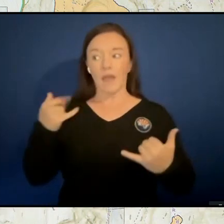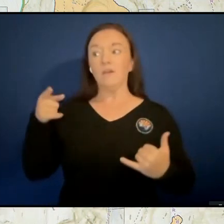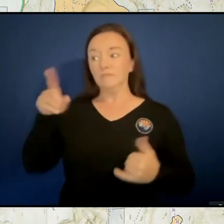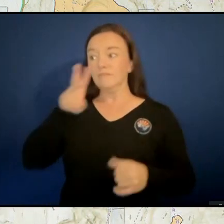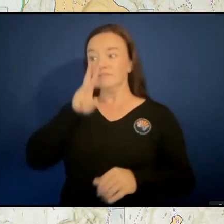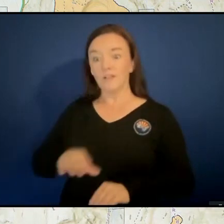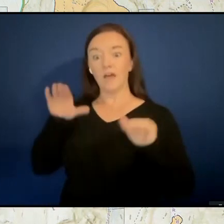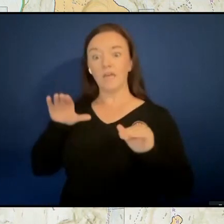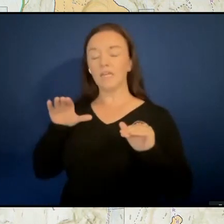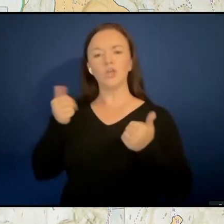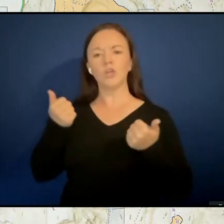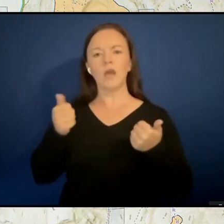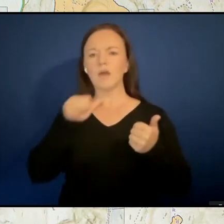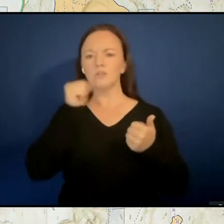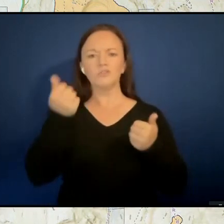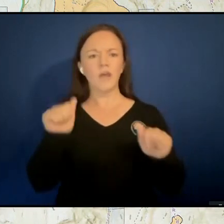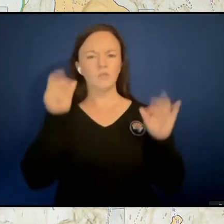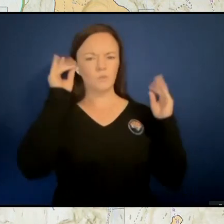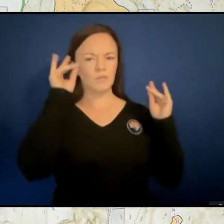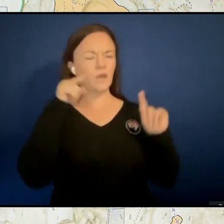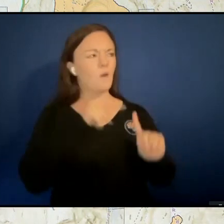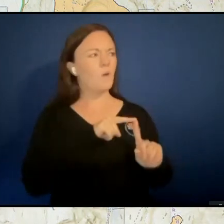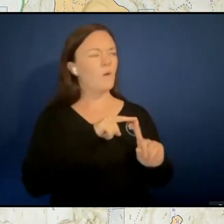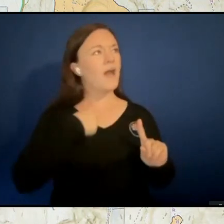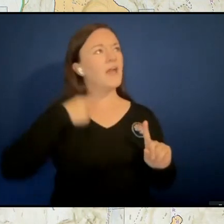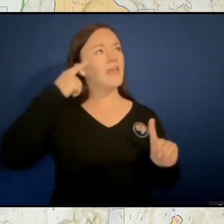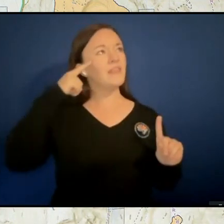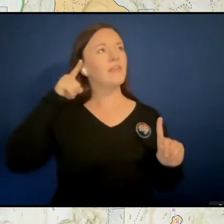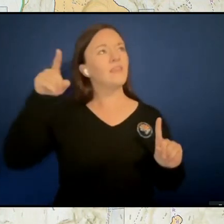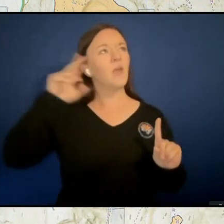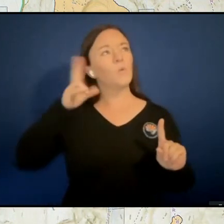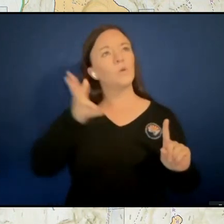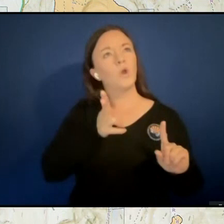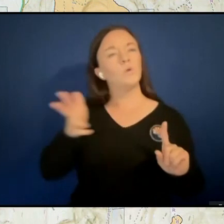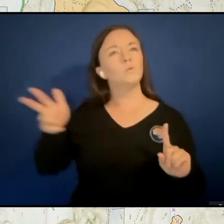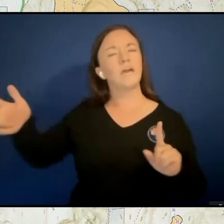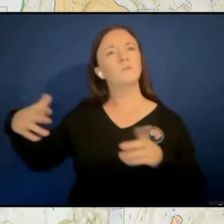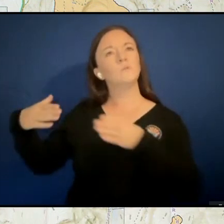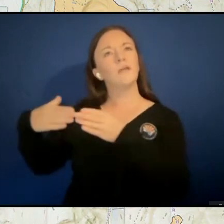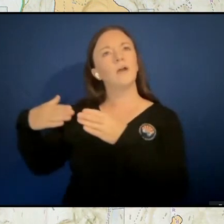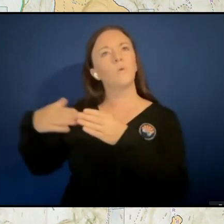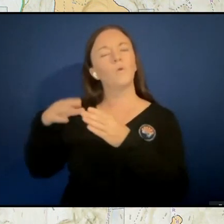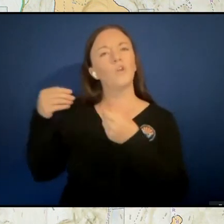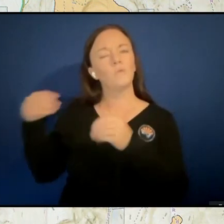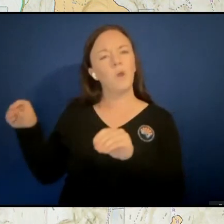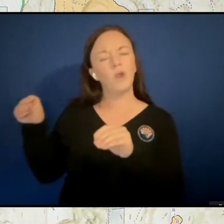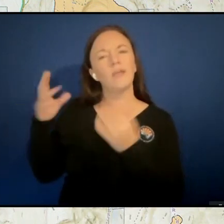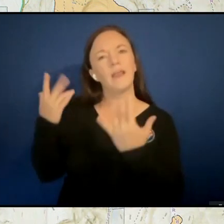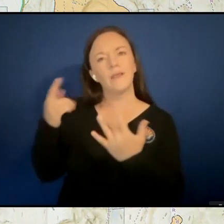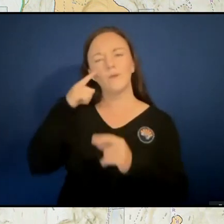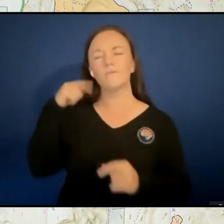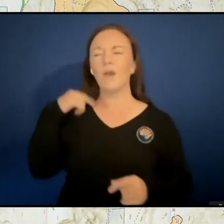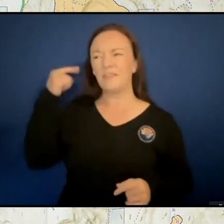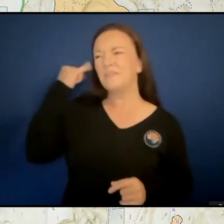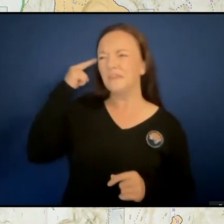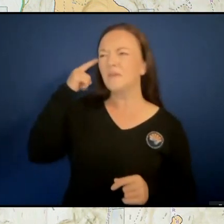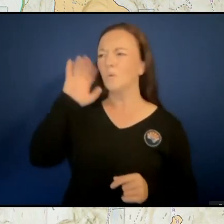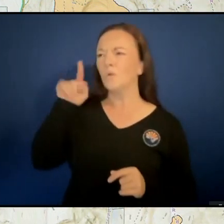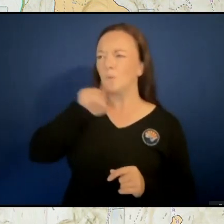trying to think, well, you I bet they probably would go down to the corner market and wait for us if they can't get home. And so